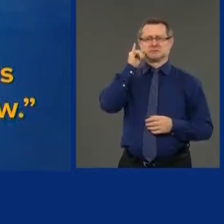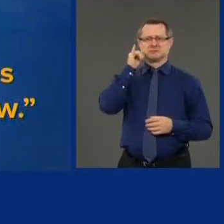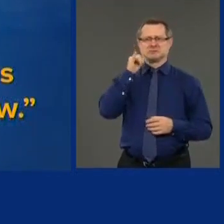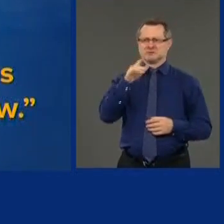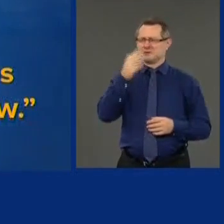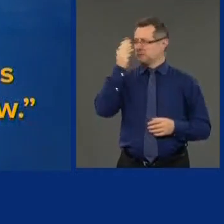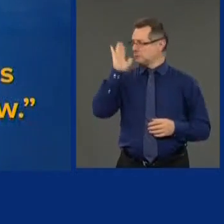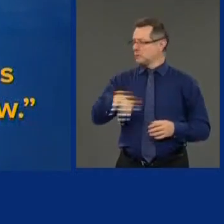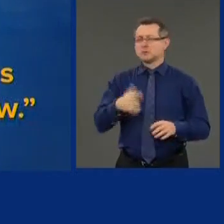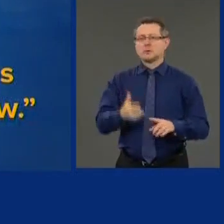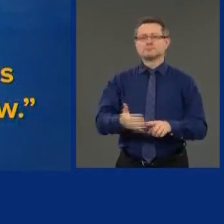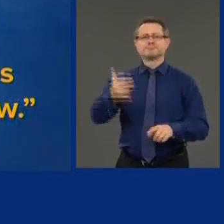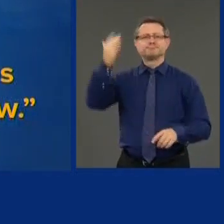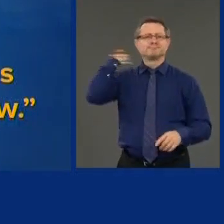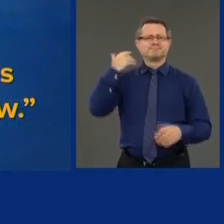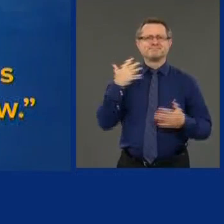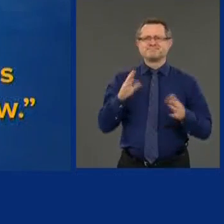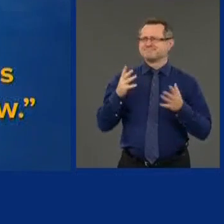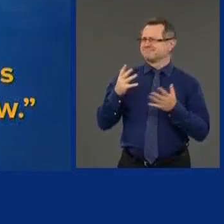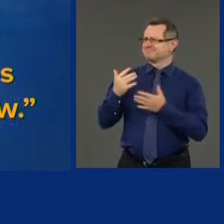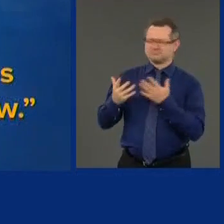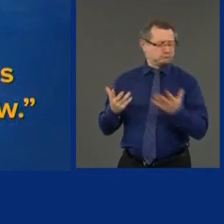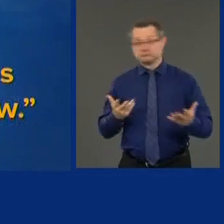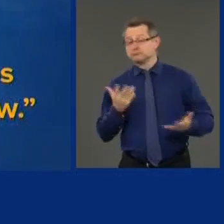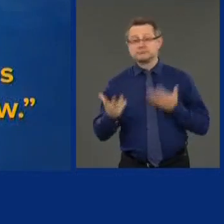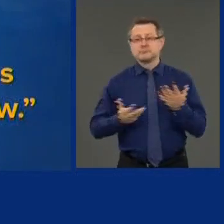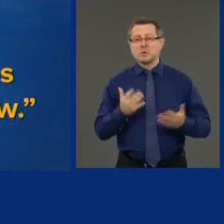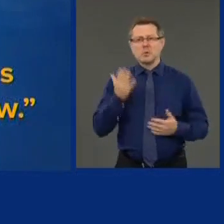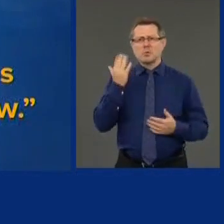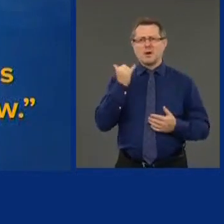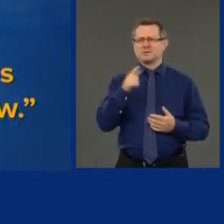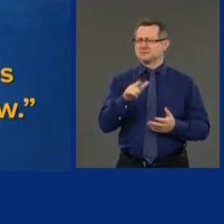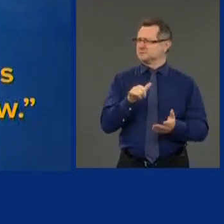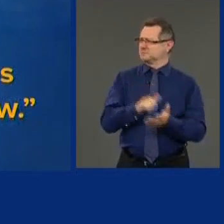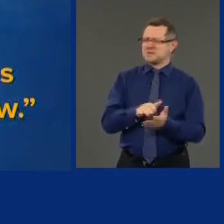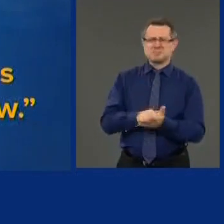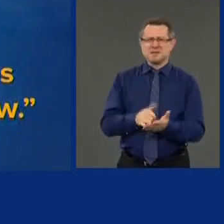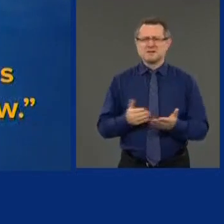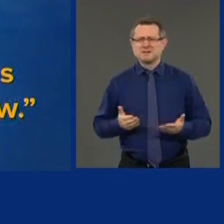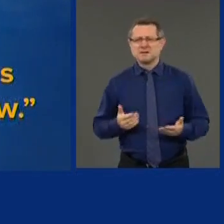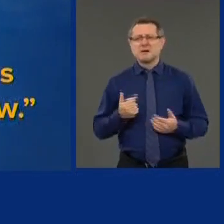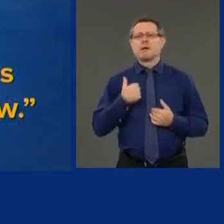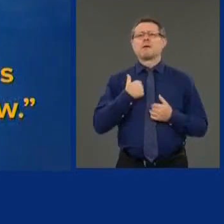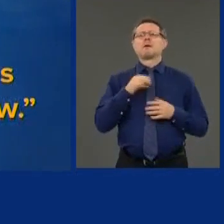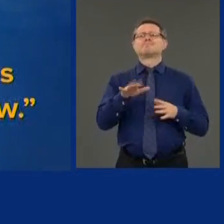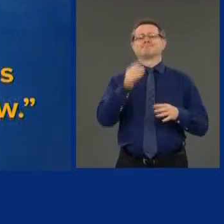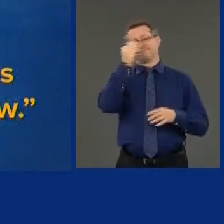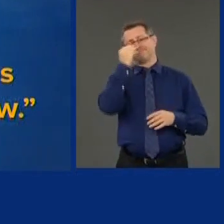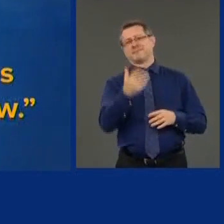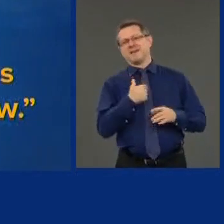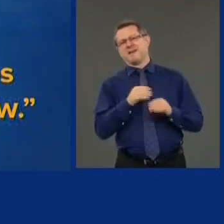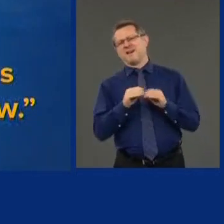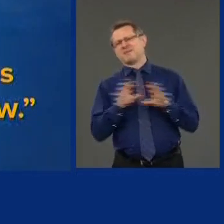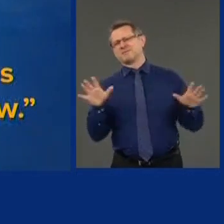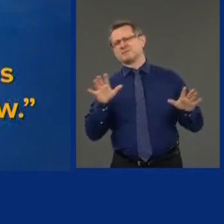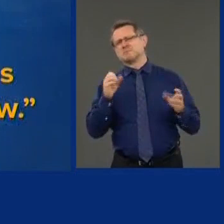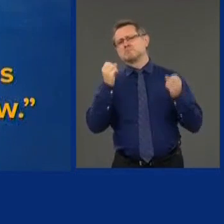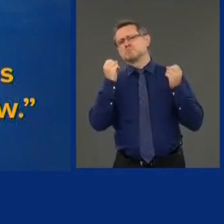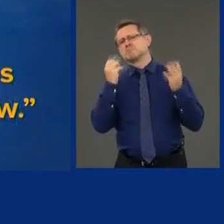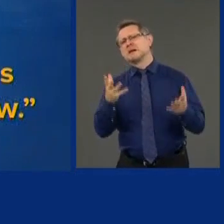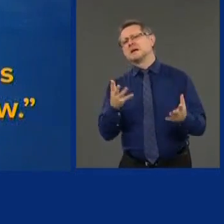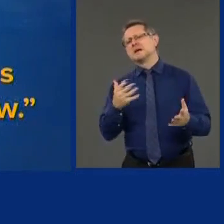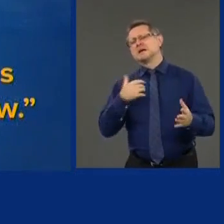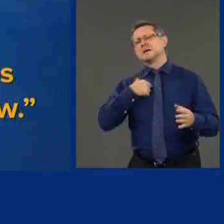It's impossible because I have said it 480 times. Everybody